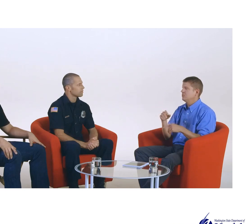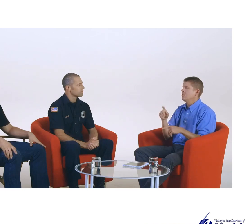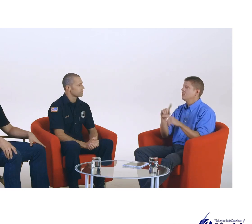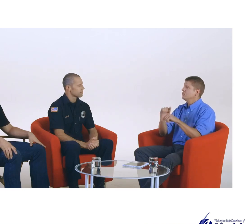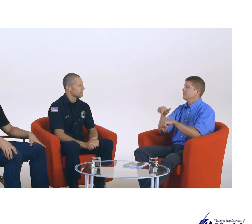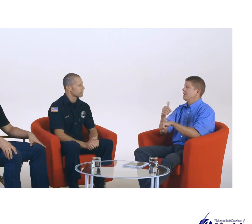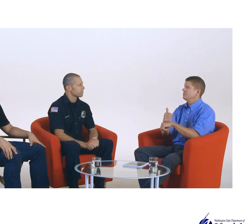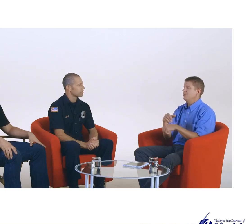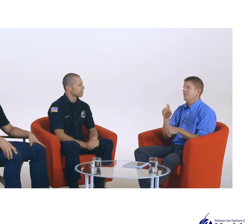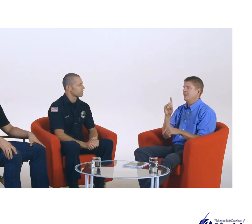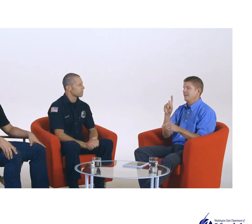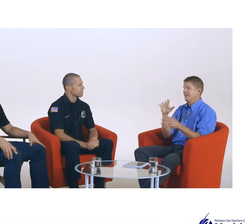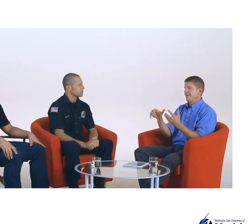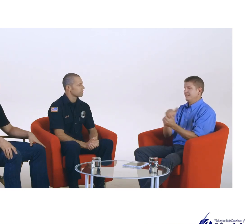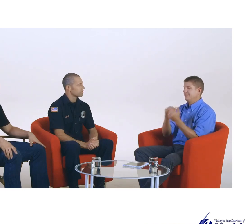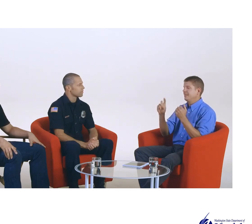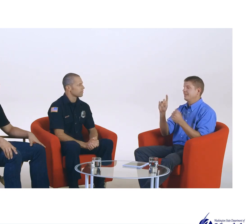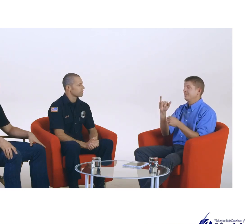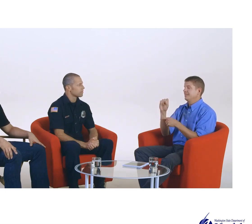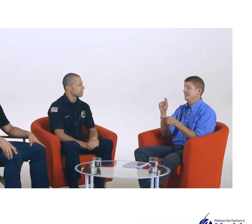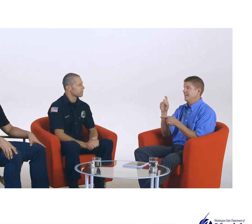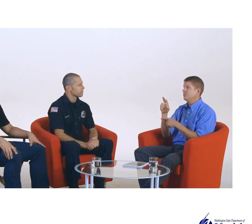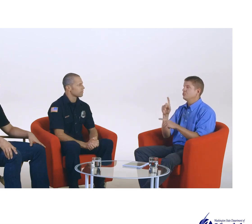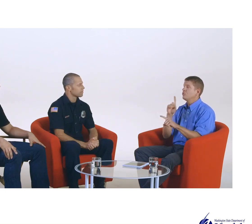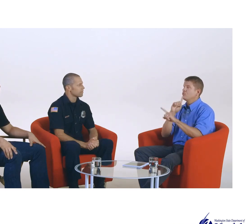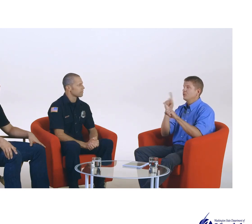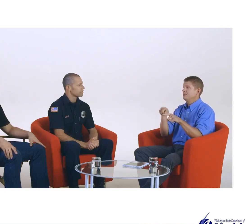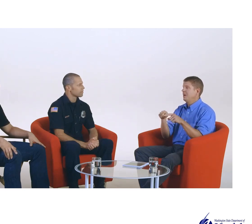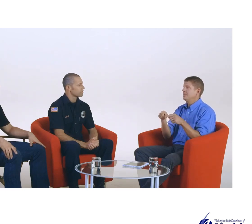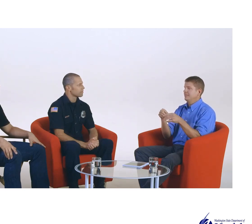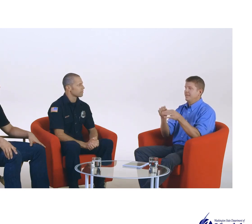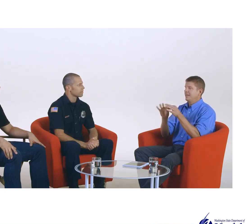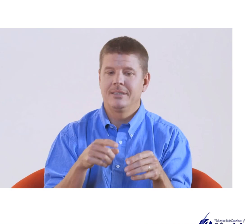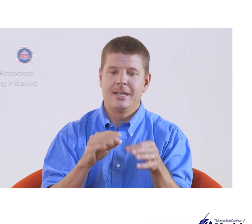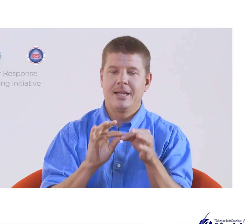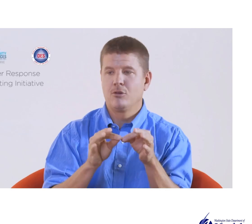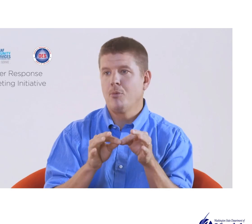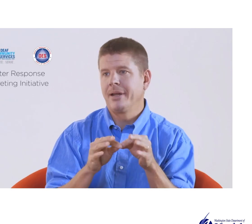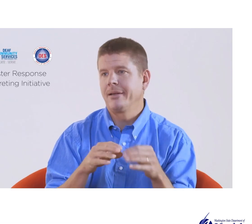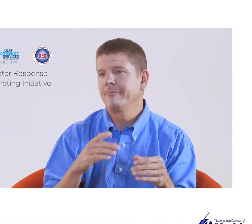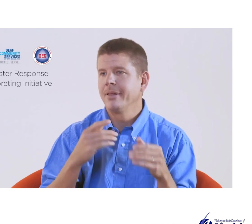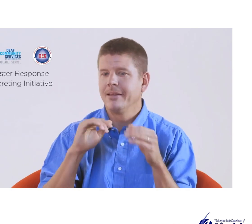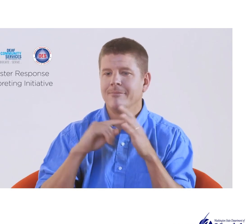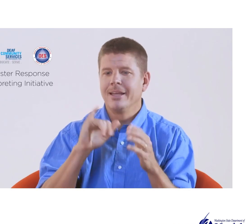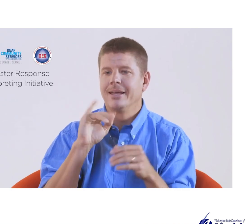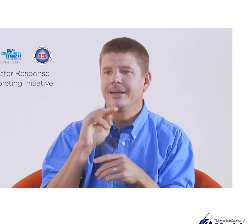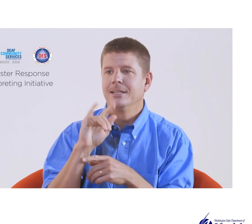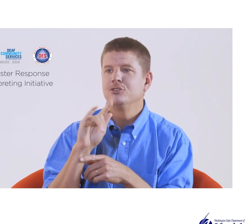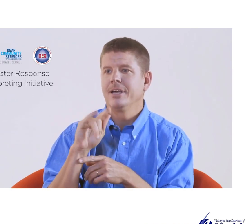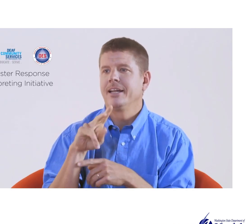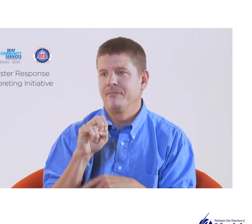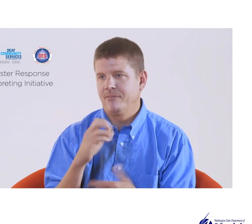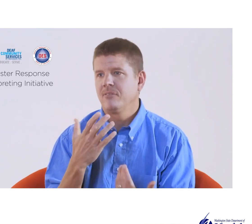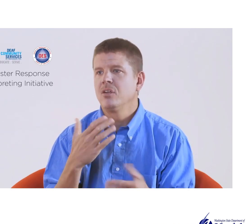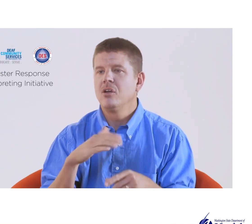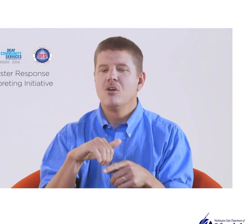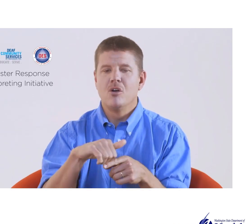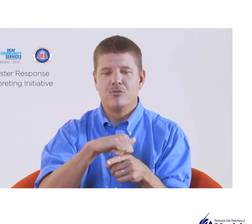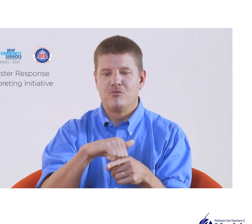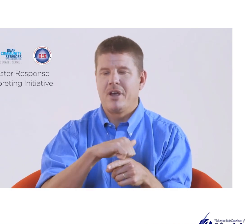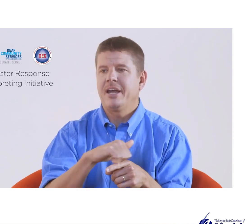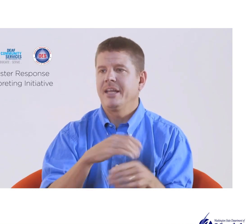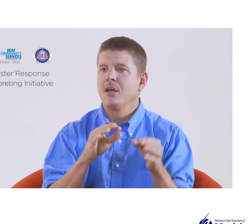Office of Emergency Services, to set up the Disaster Response Interpreting Initiative, where we train